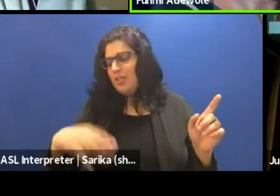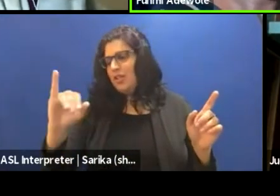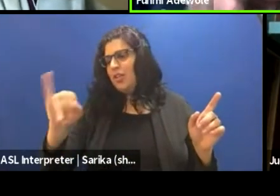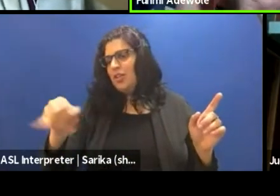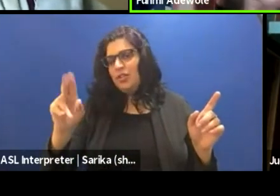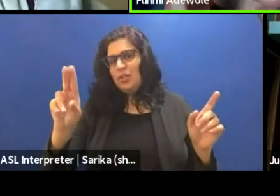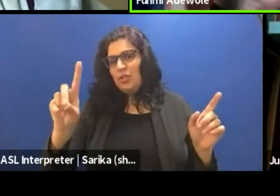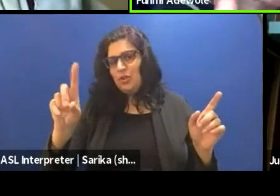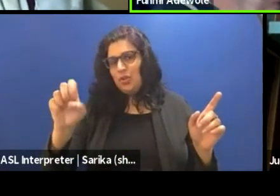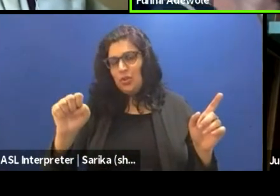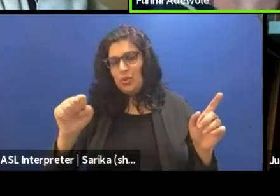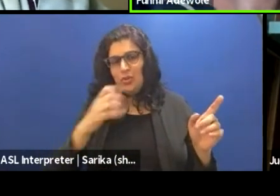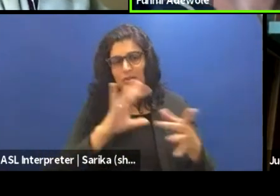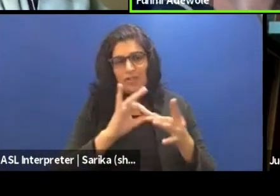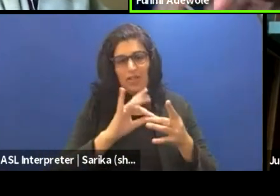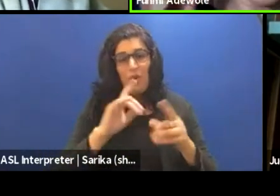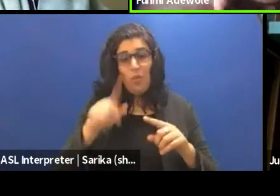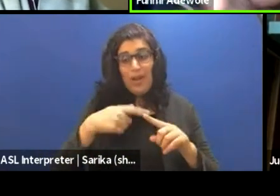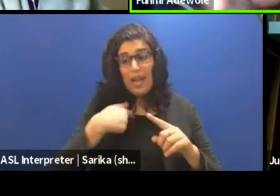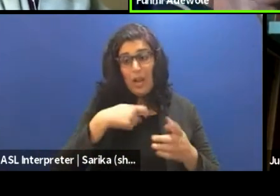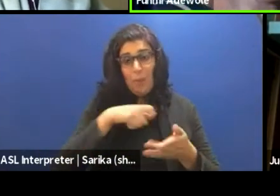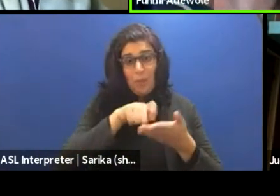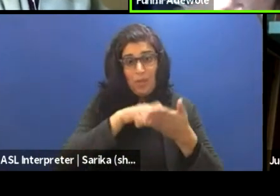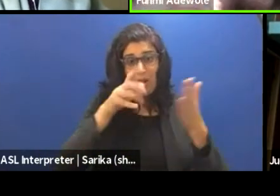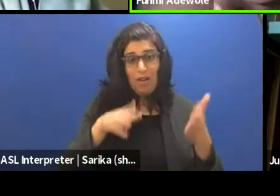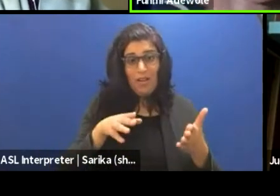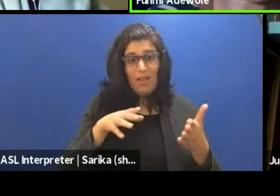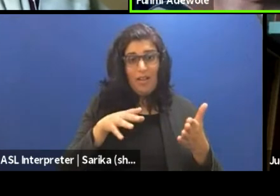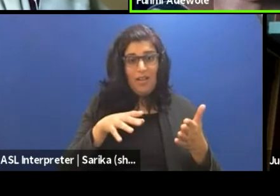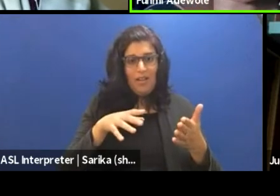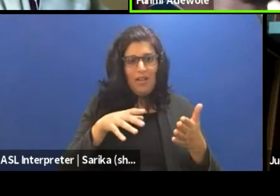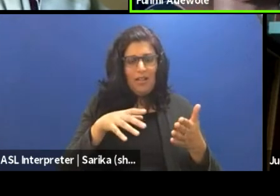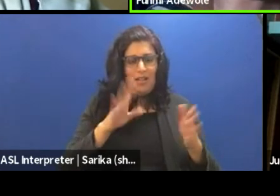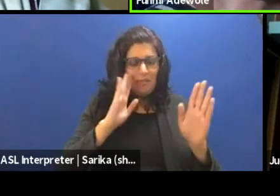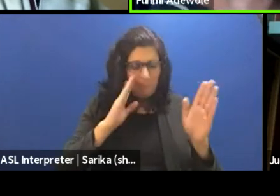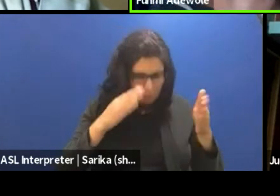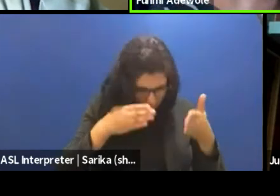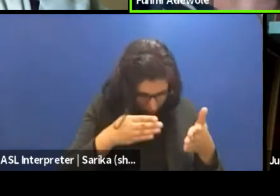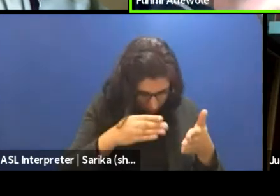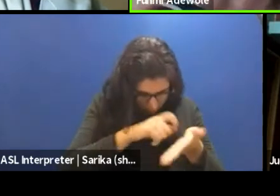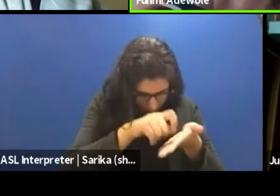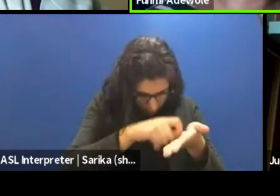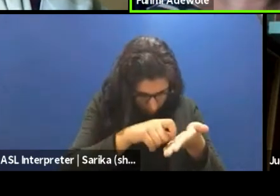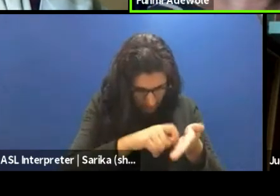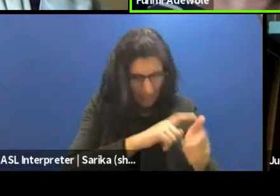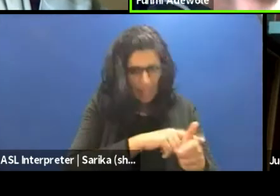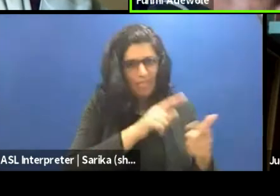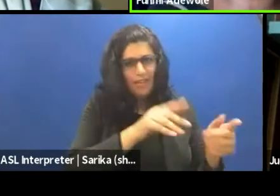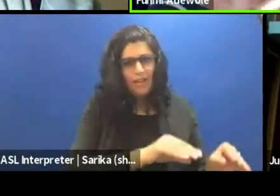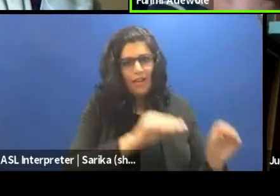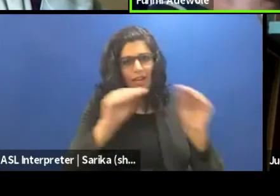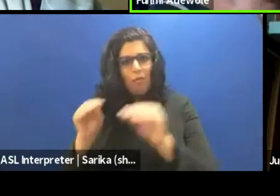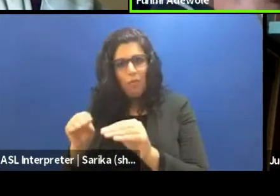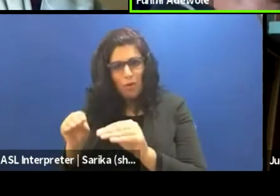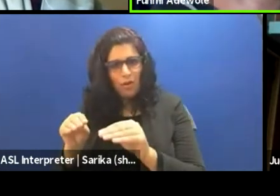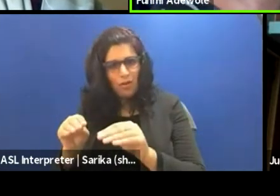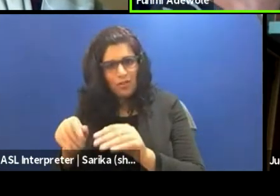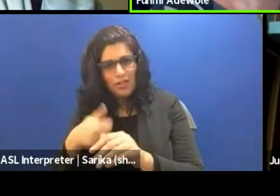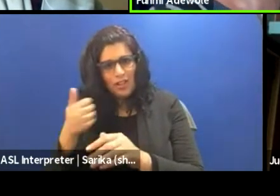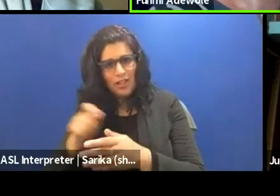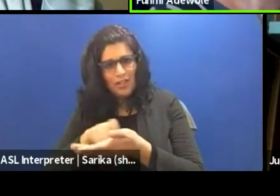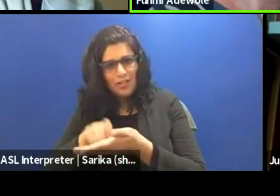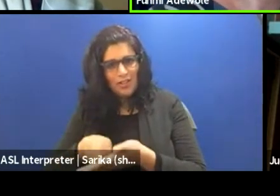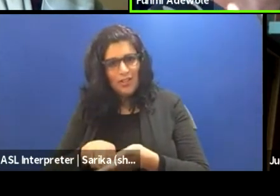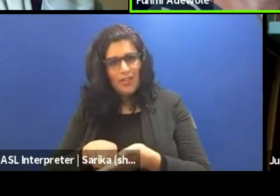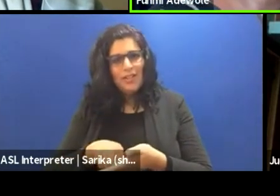when I'm a playwright, I'm in that writing mode, then I move to this writing mode. So it's understanding the process and the different roles in theatre.